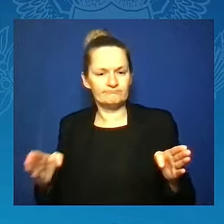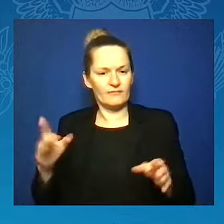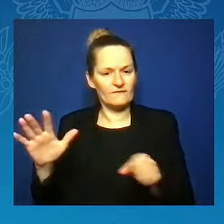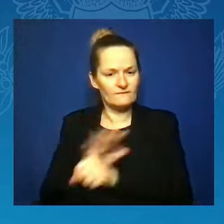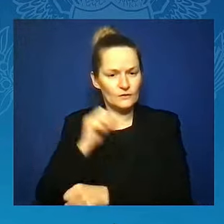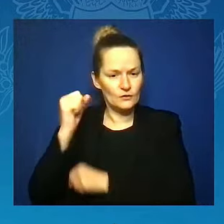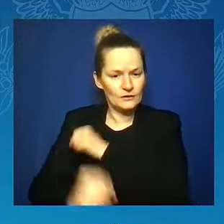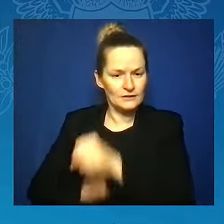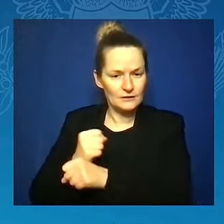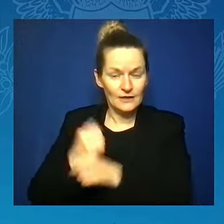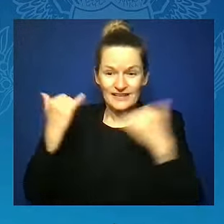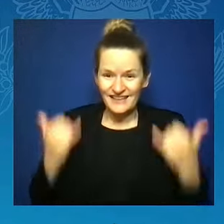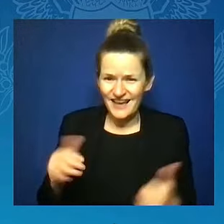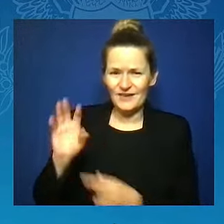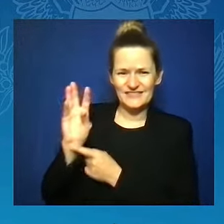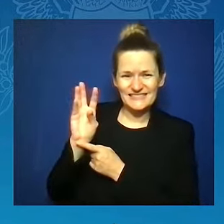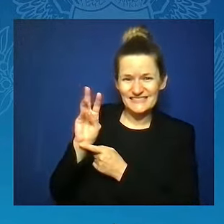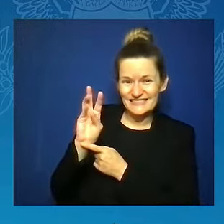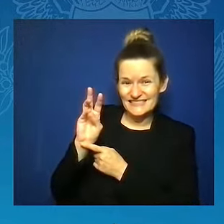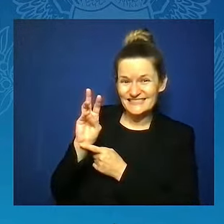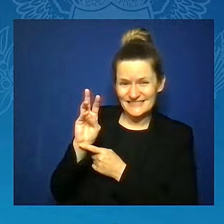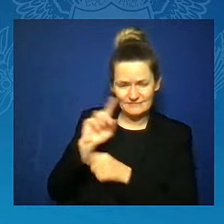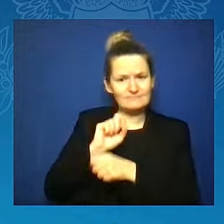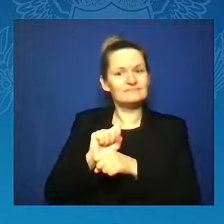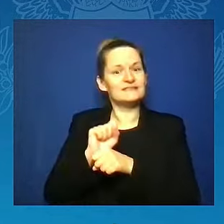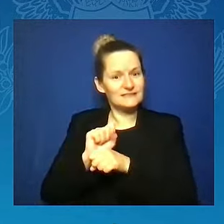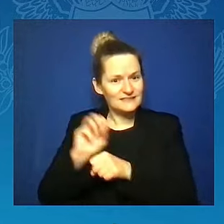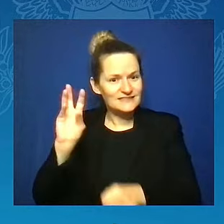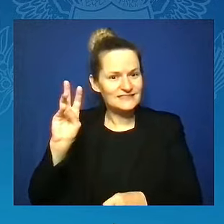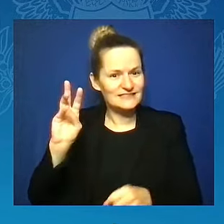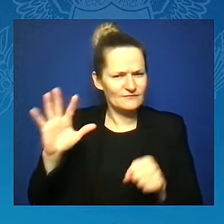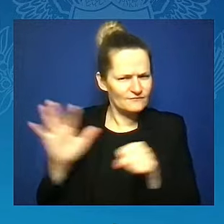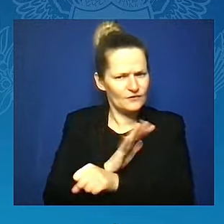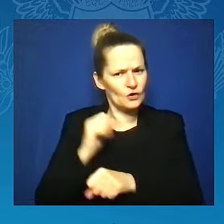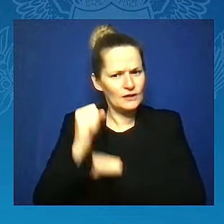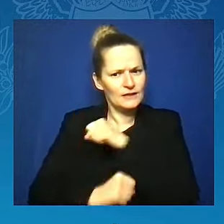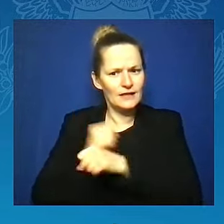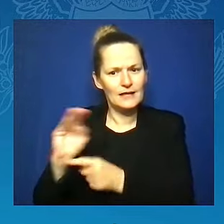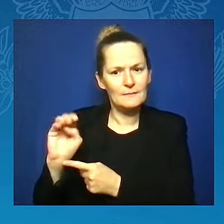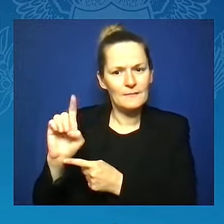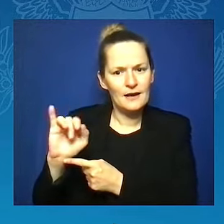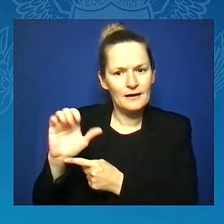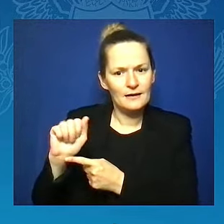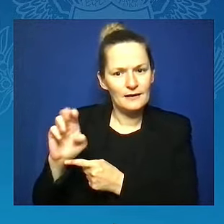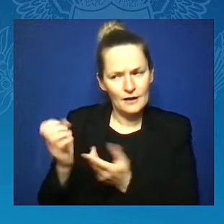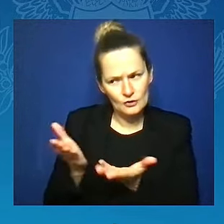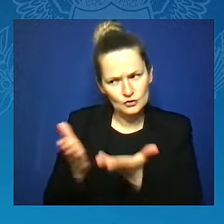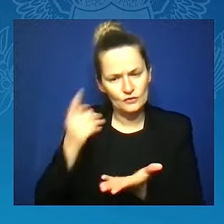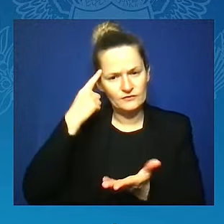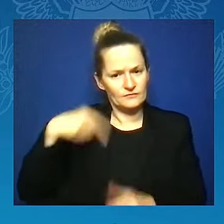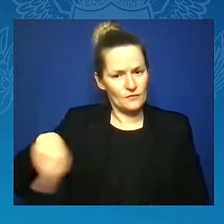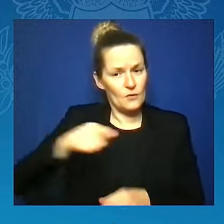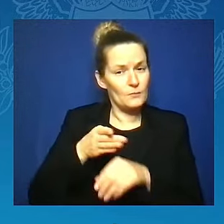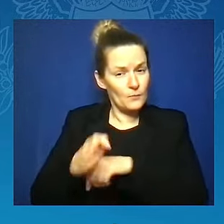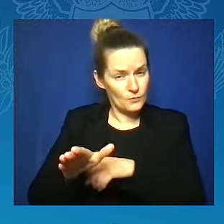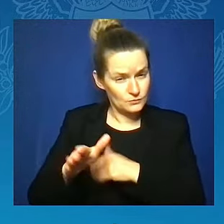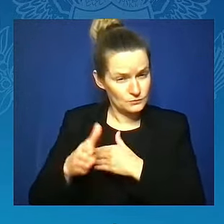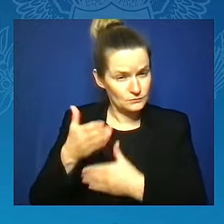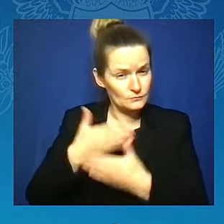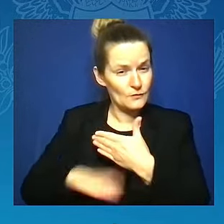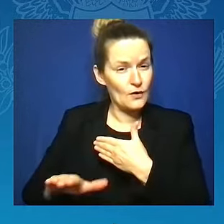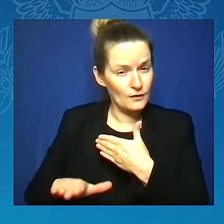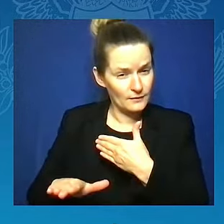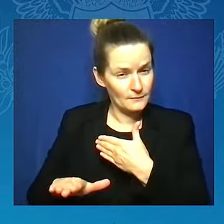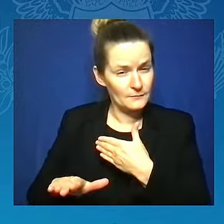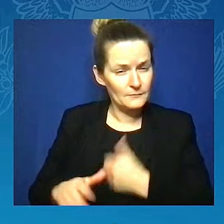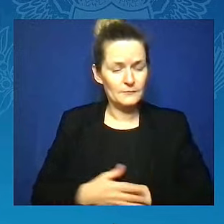So I say as we work to build a brighter future and to move our nation forward, we must